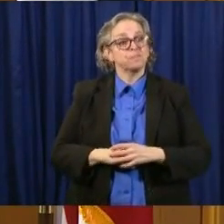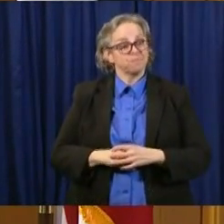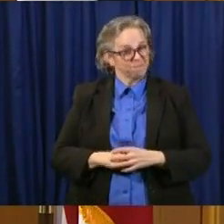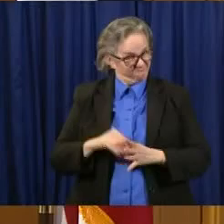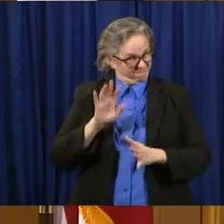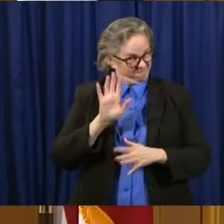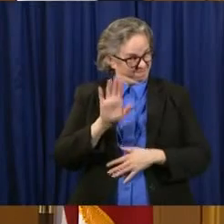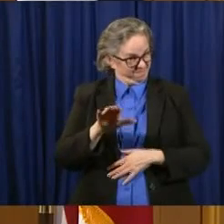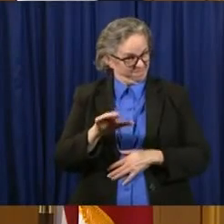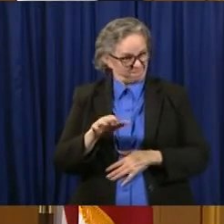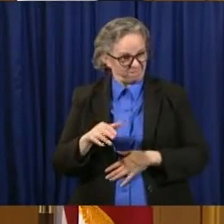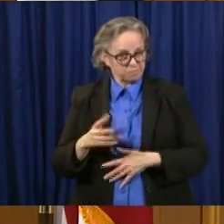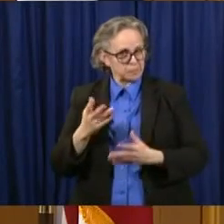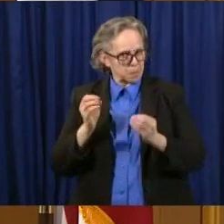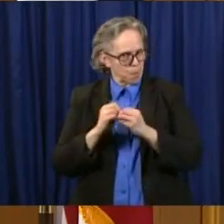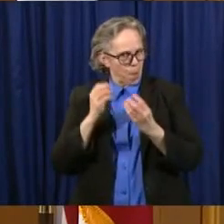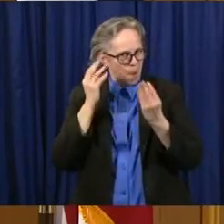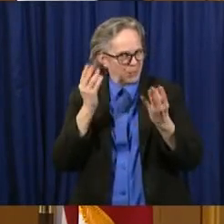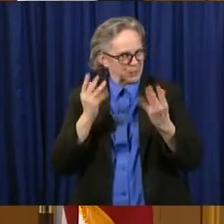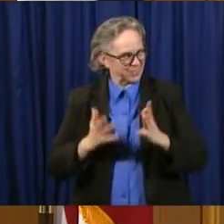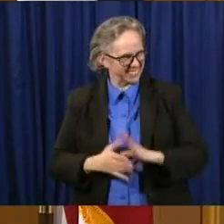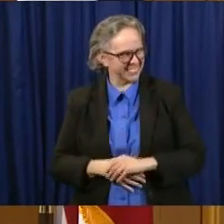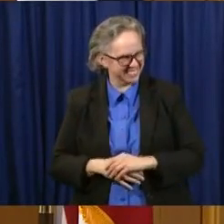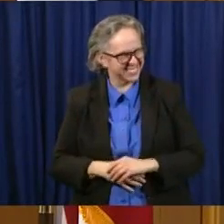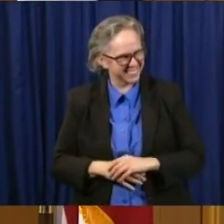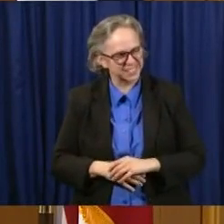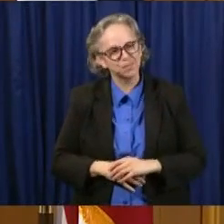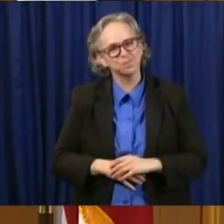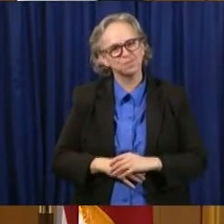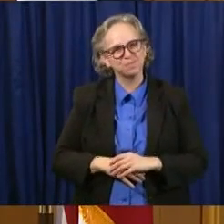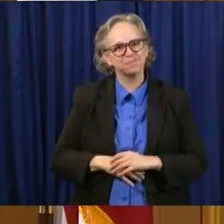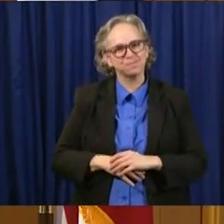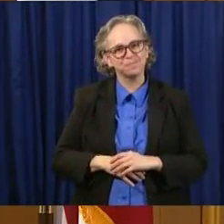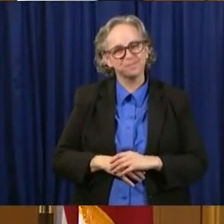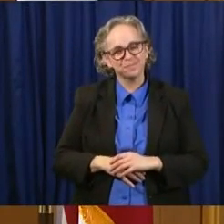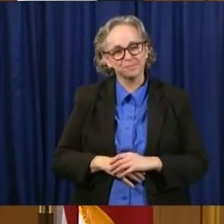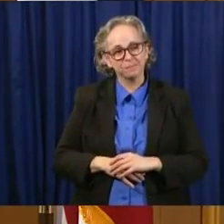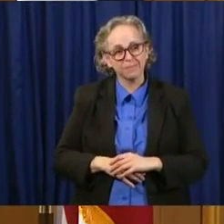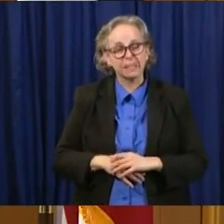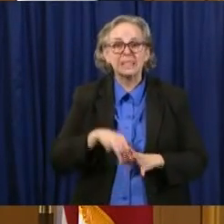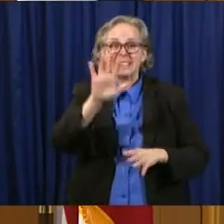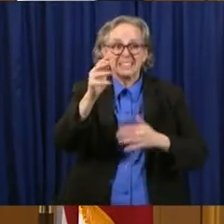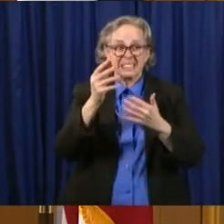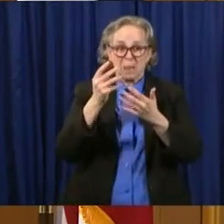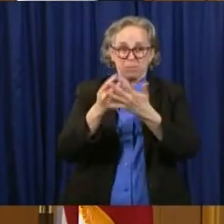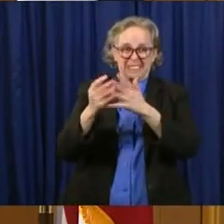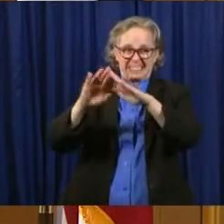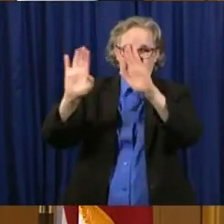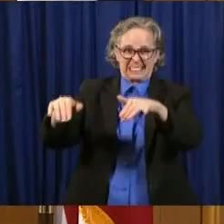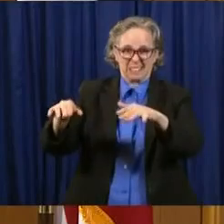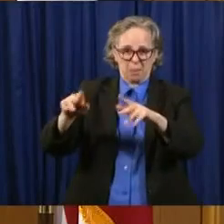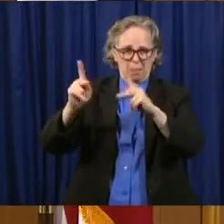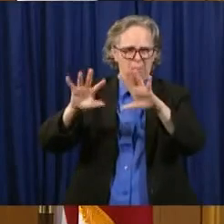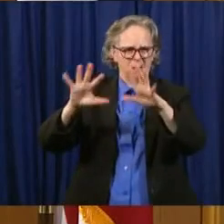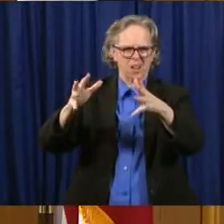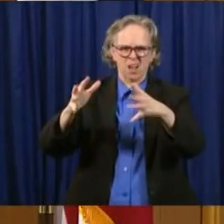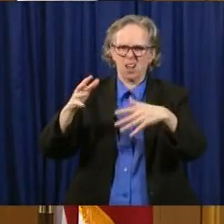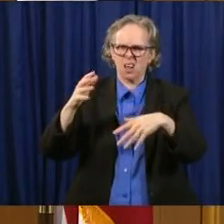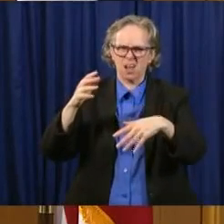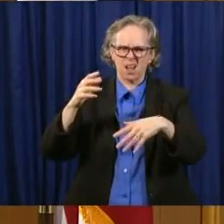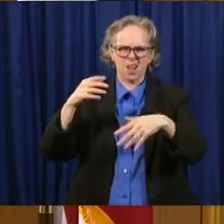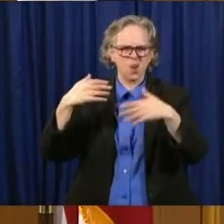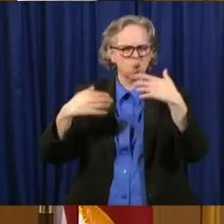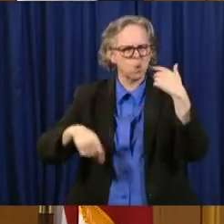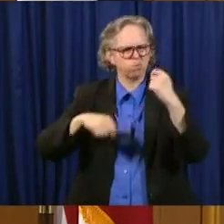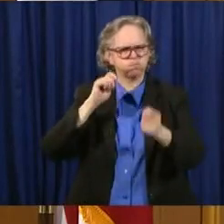news. Uh, the prison system population fluctuates every day. people are released every